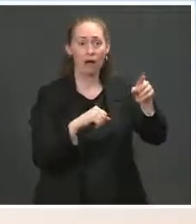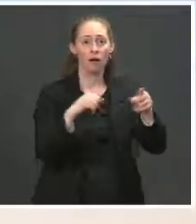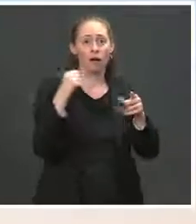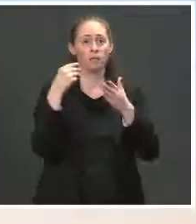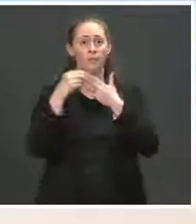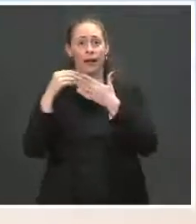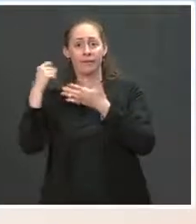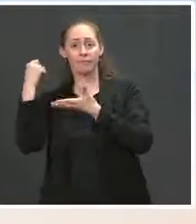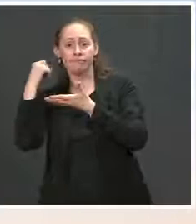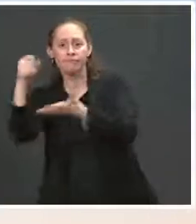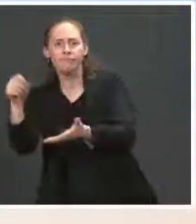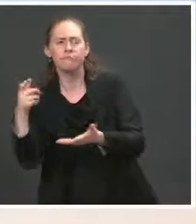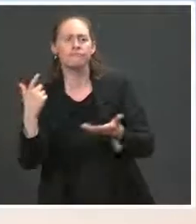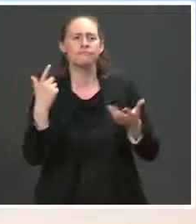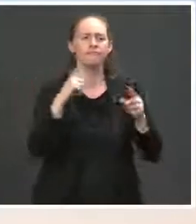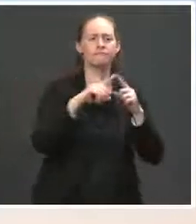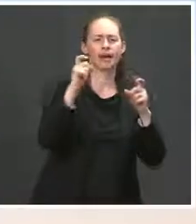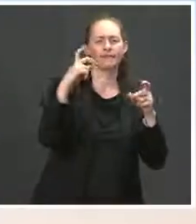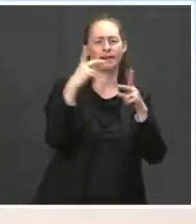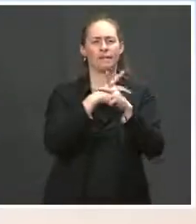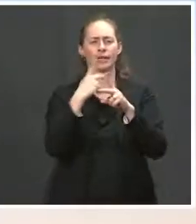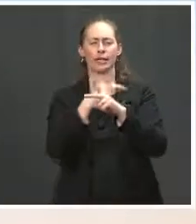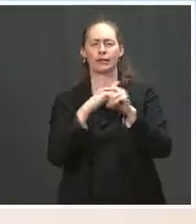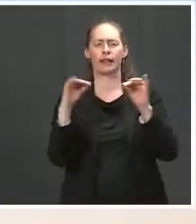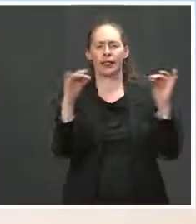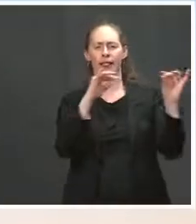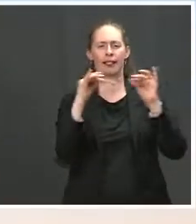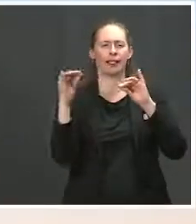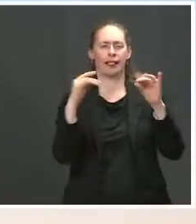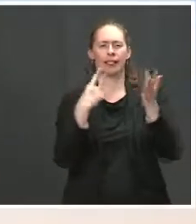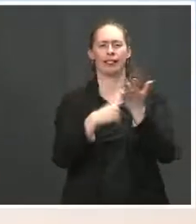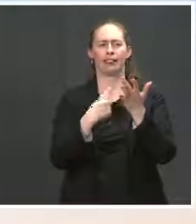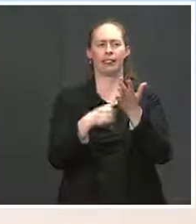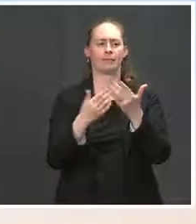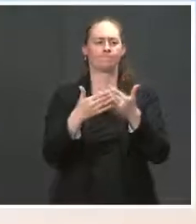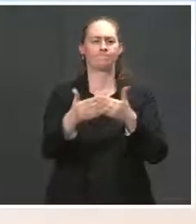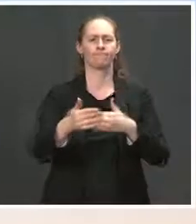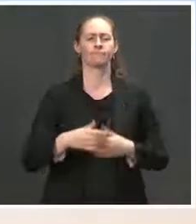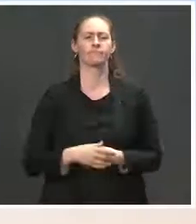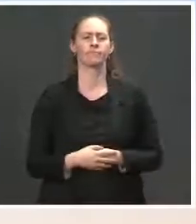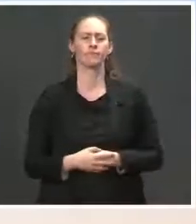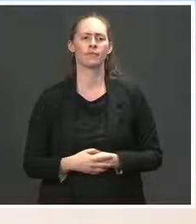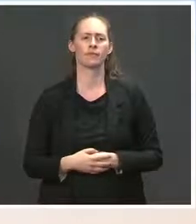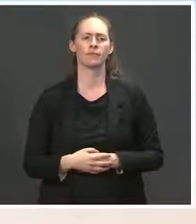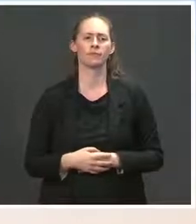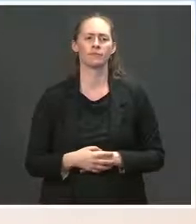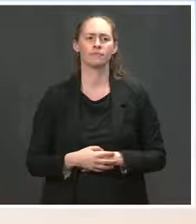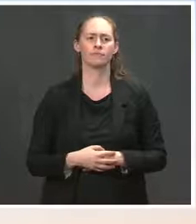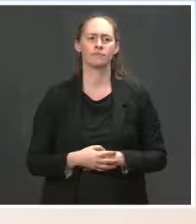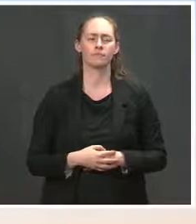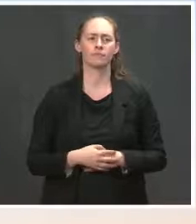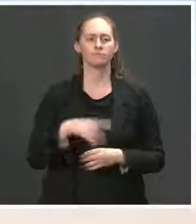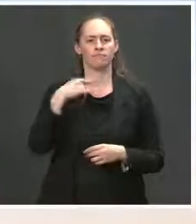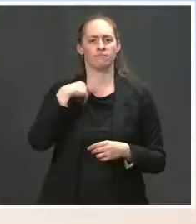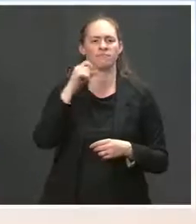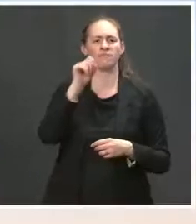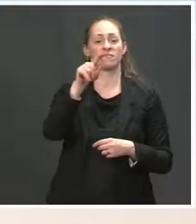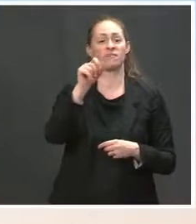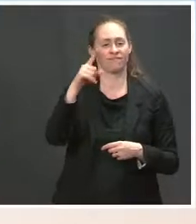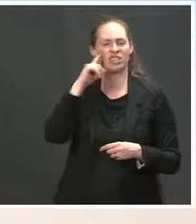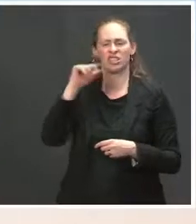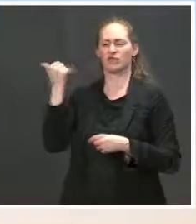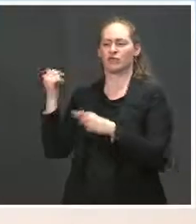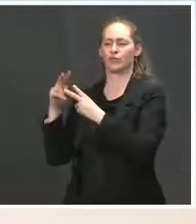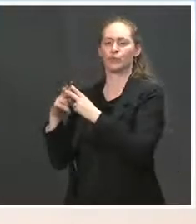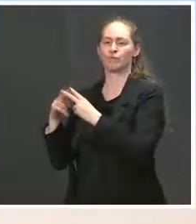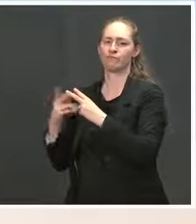discussion and the nitty-gritty negotiation happening in the coming weeks. Thank you. And just on behalf of two colleagues who couldn't be here, does the